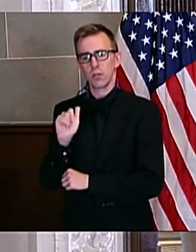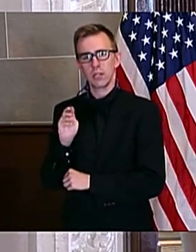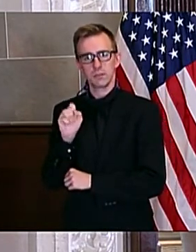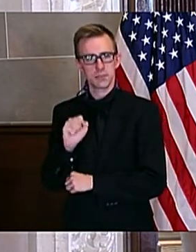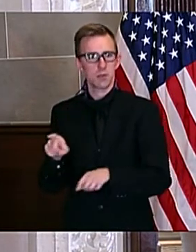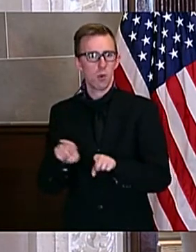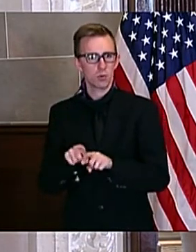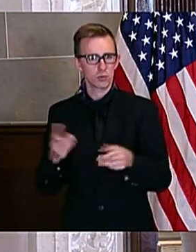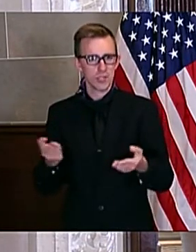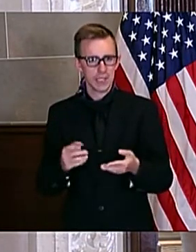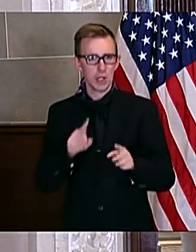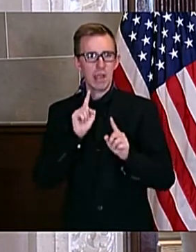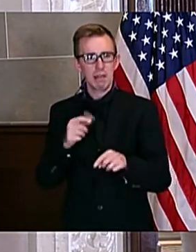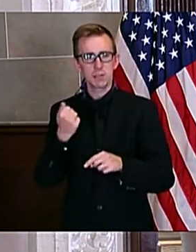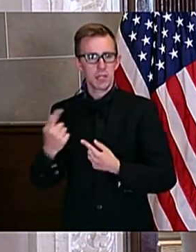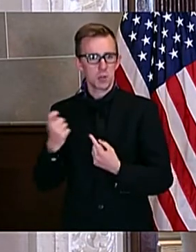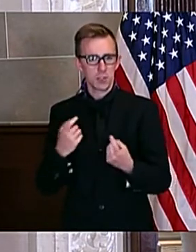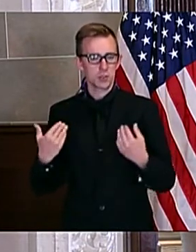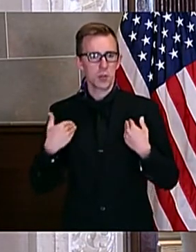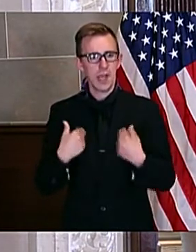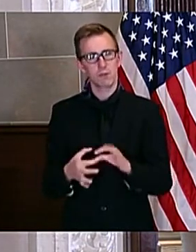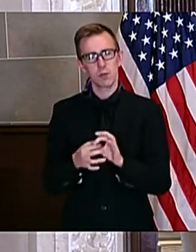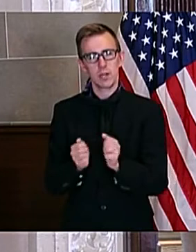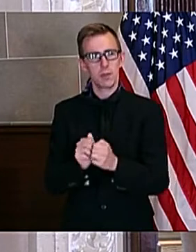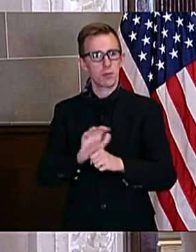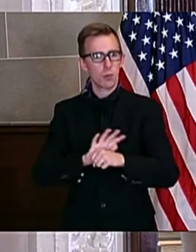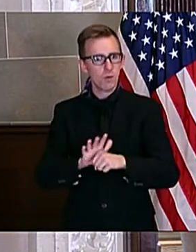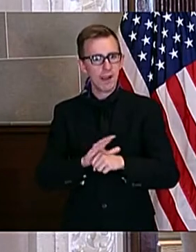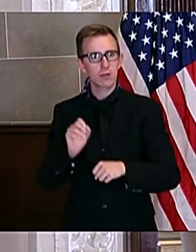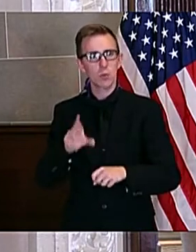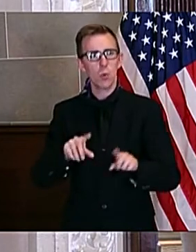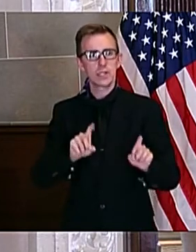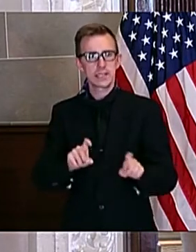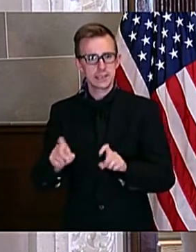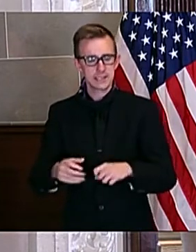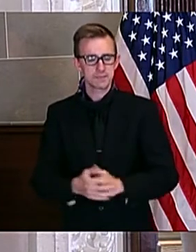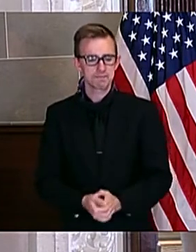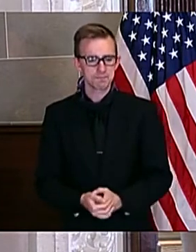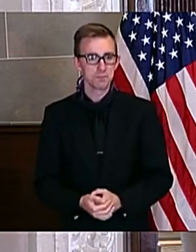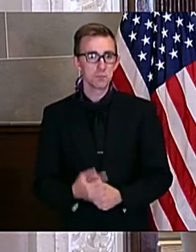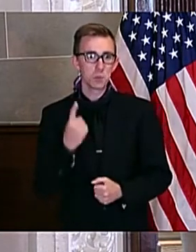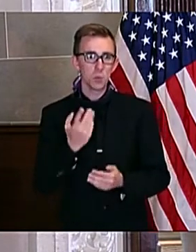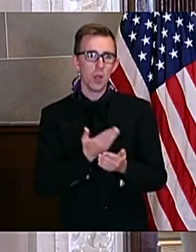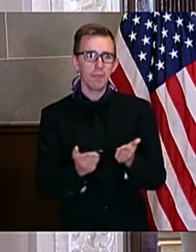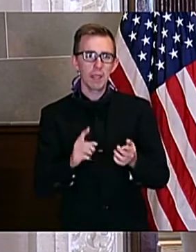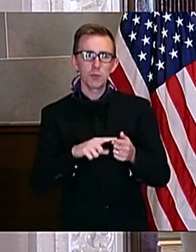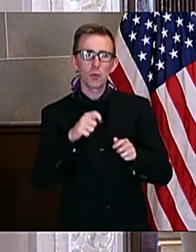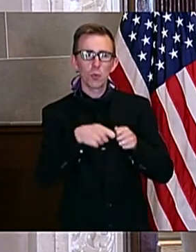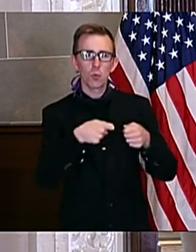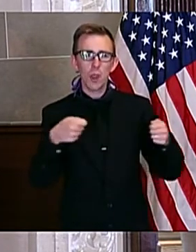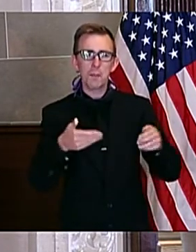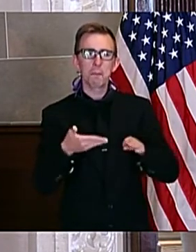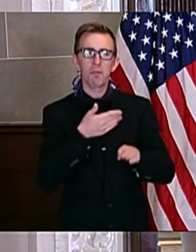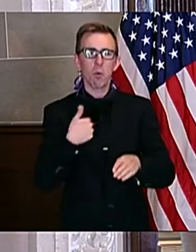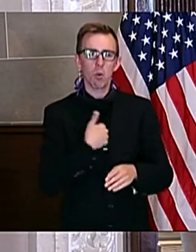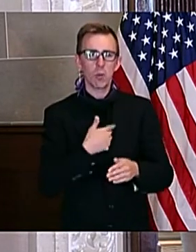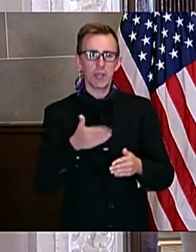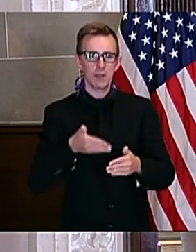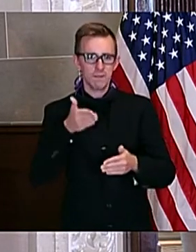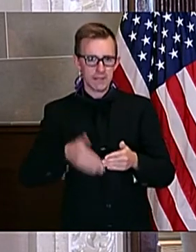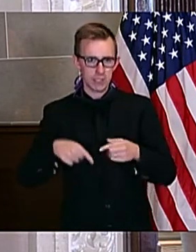to answer any questions you might have on the COVID-19 or the testing. One of the things just to kind of finish up before I go to the conclusion.